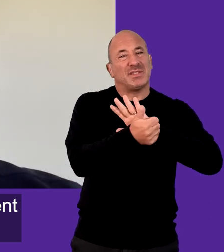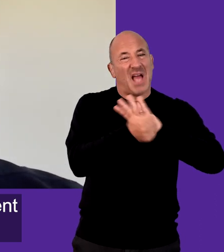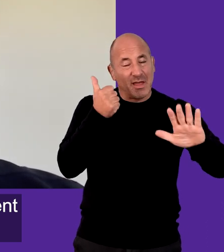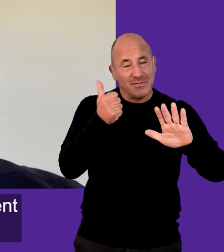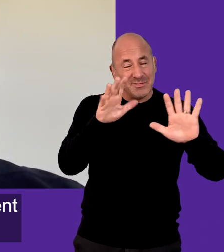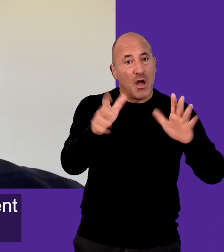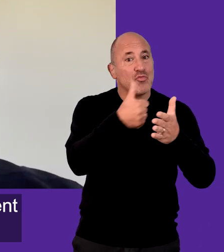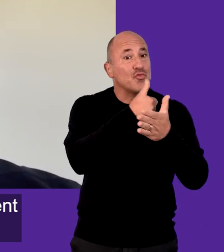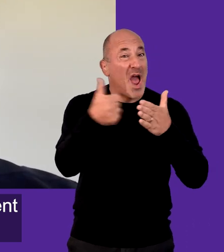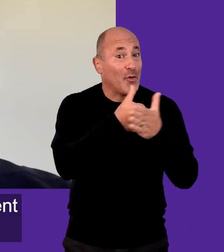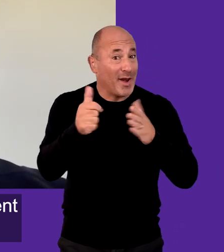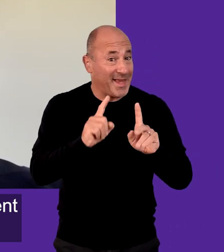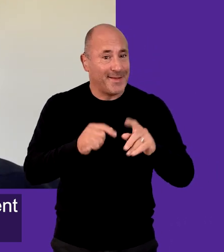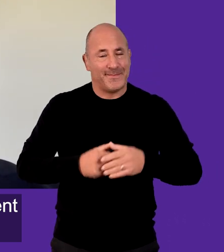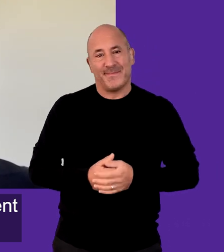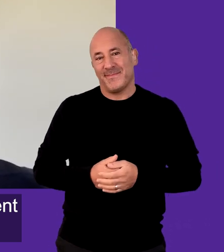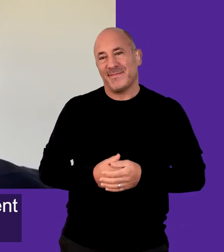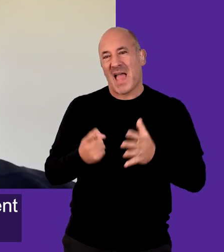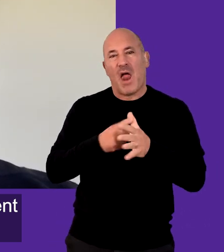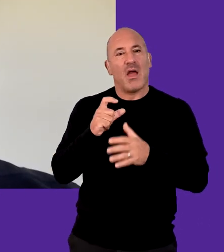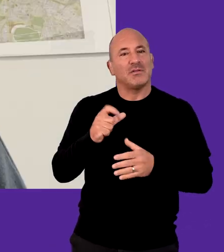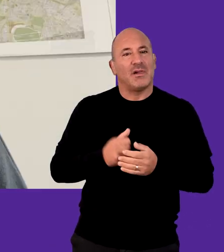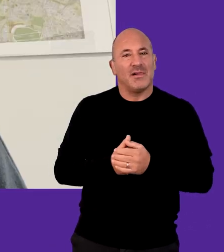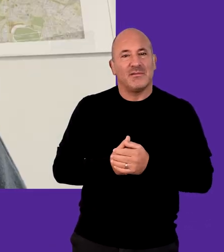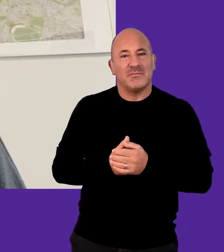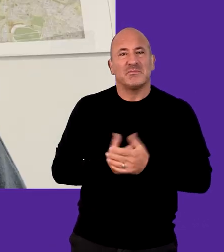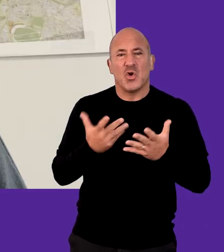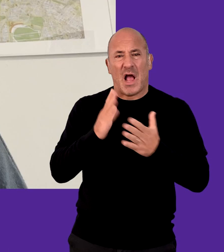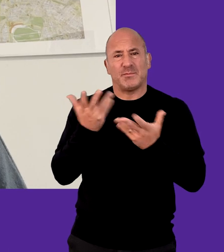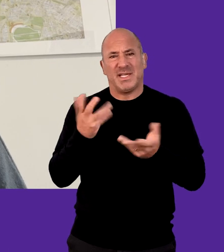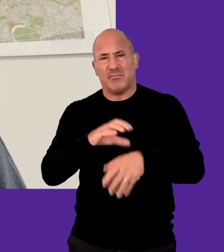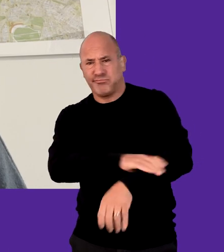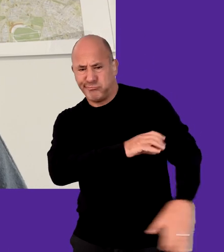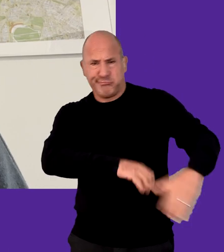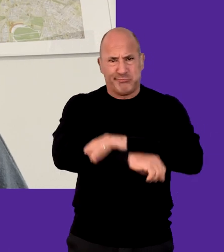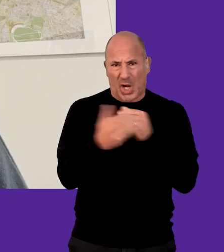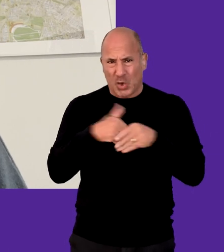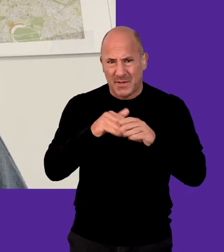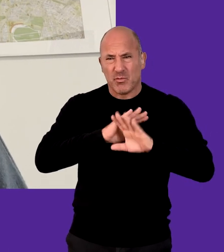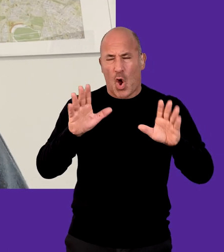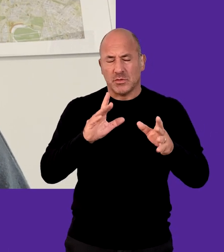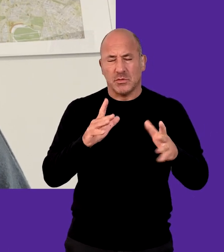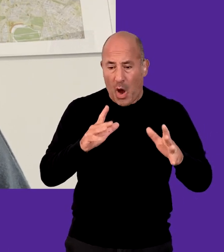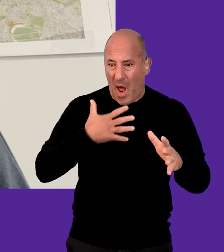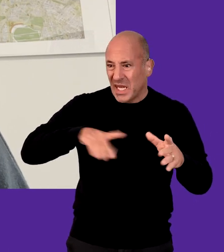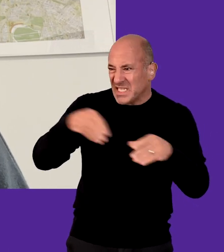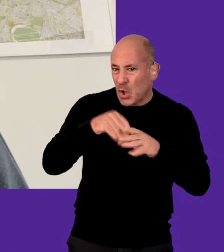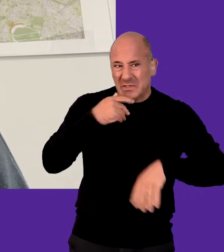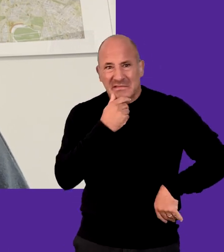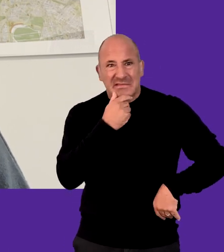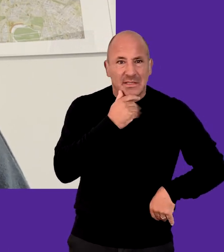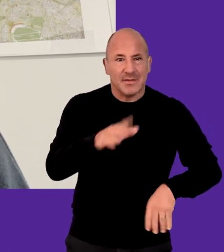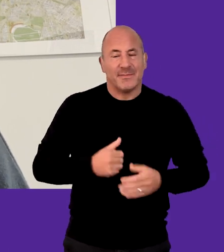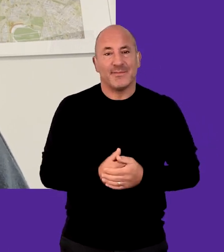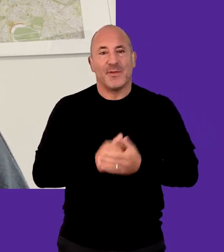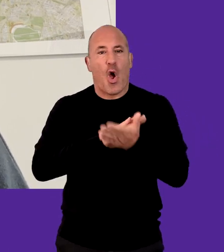disabled and neurodivergent talent on a regular basis. Ali Castle So, be proactively inclusive rather